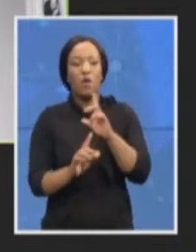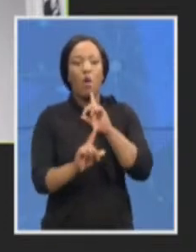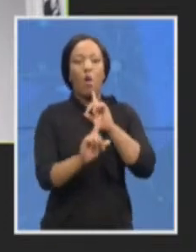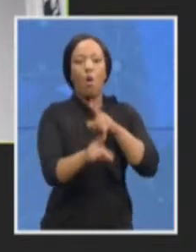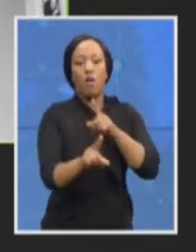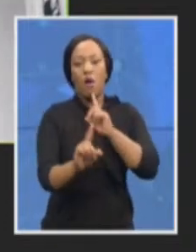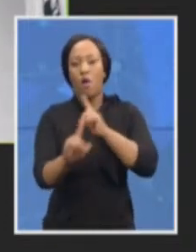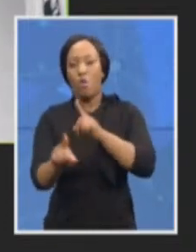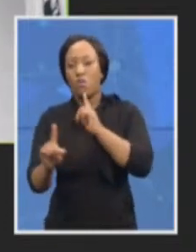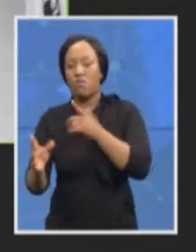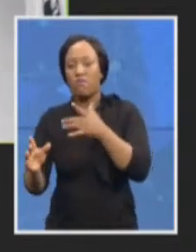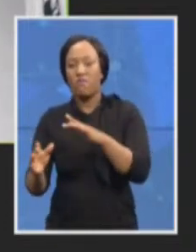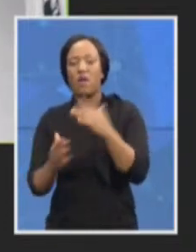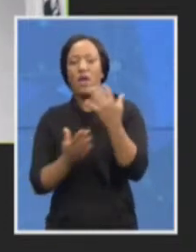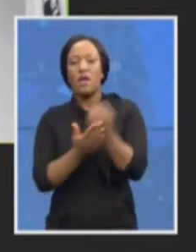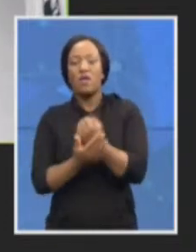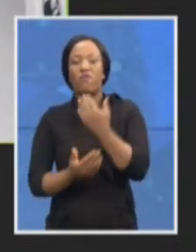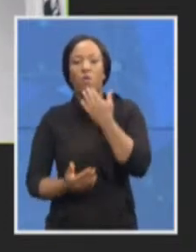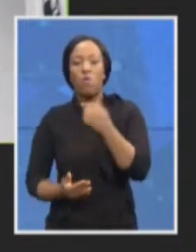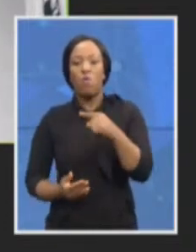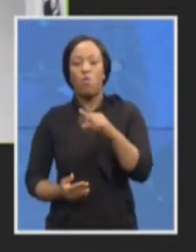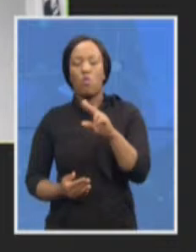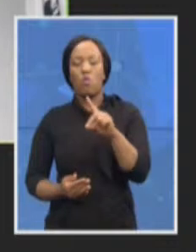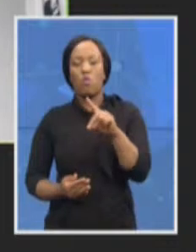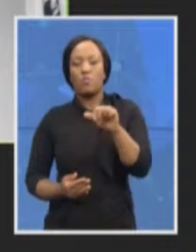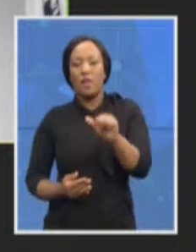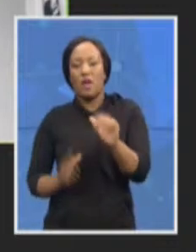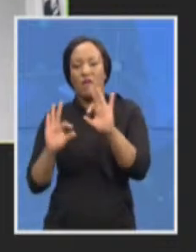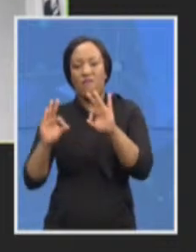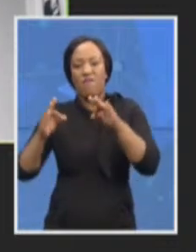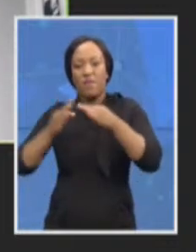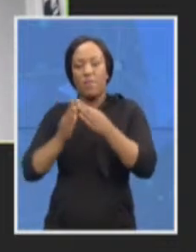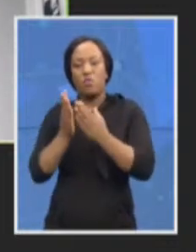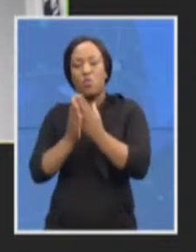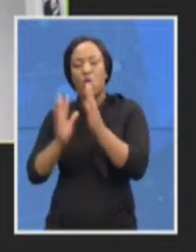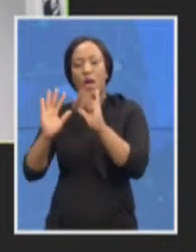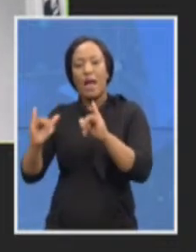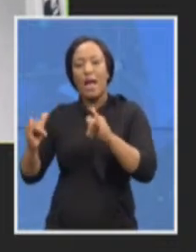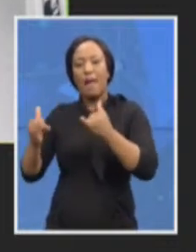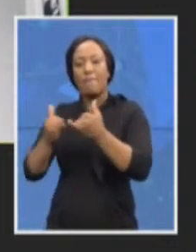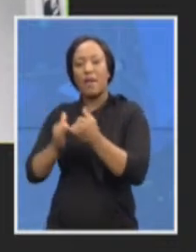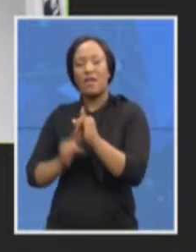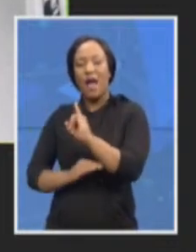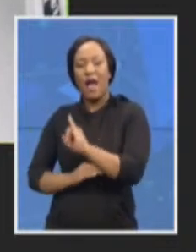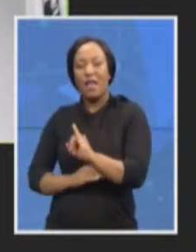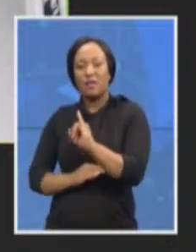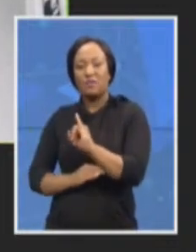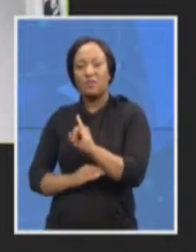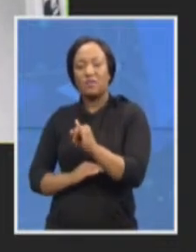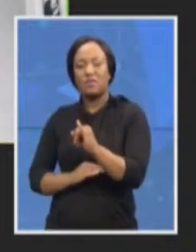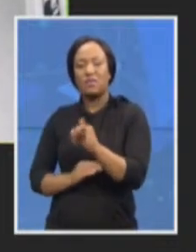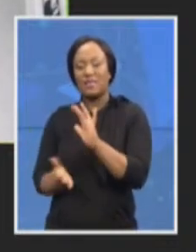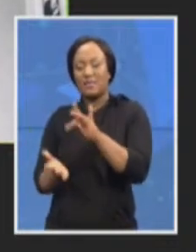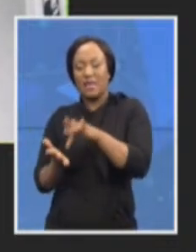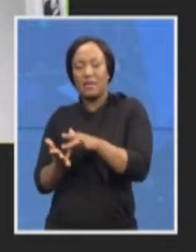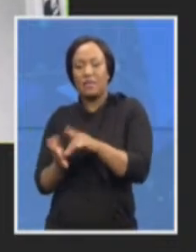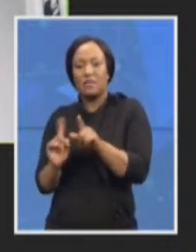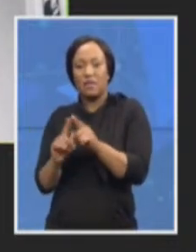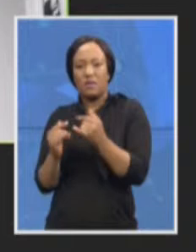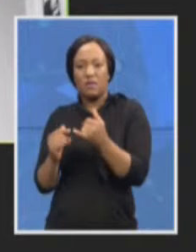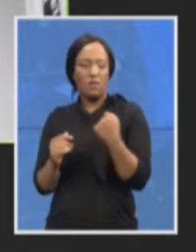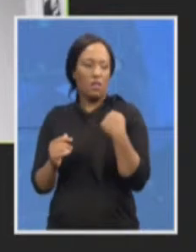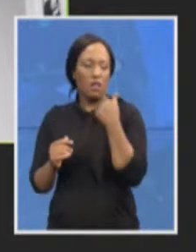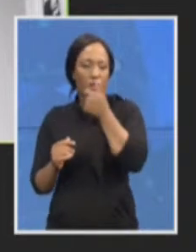through the company Island Sight, and as well as the recent case of Nulana Investment, which I understand is in court tomorrow.